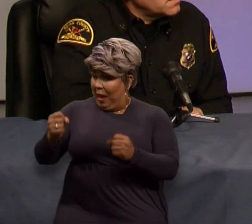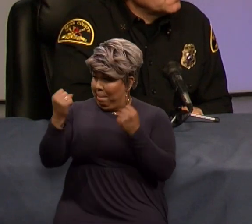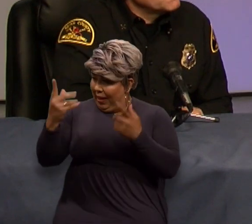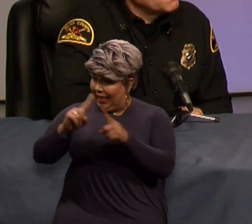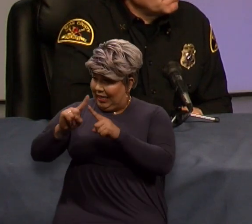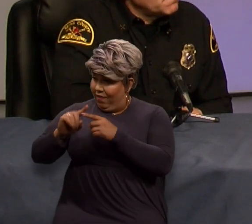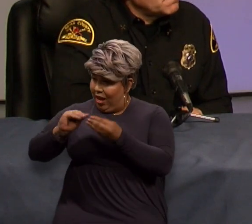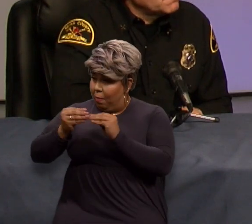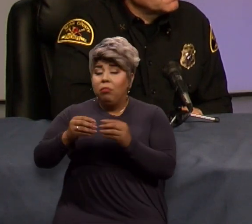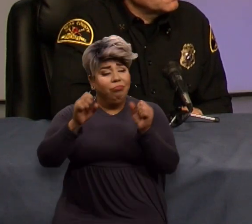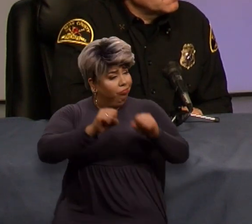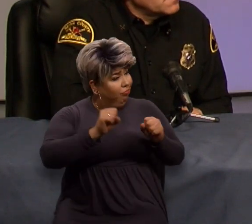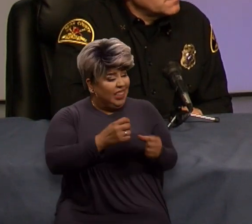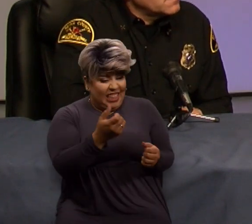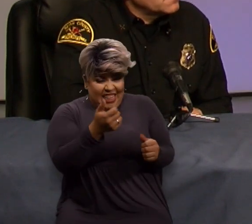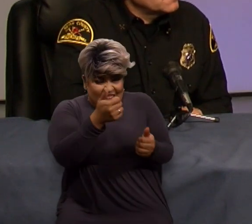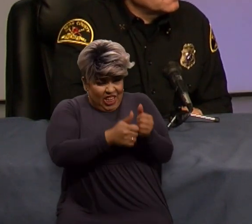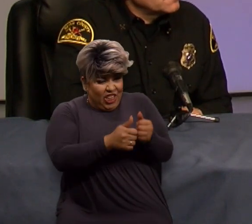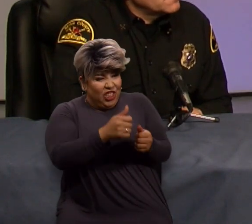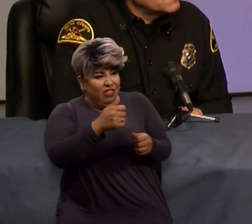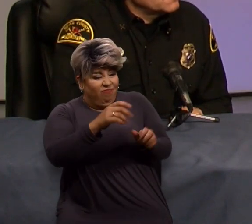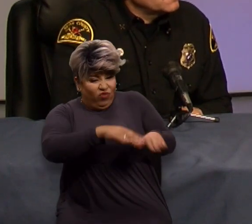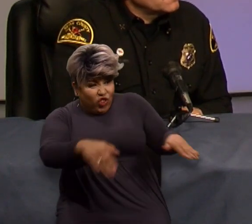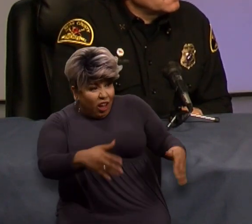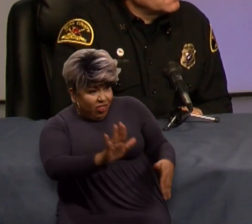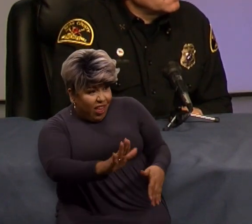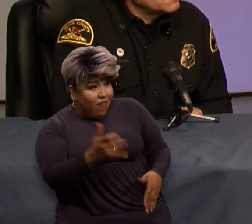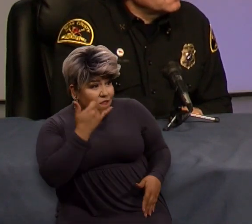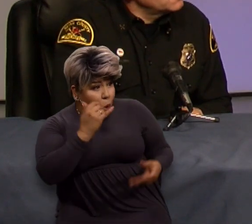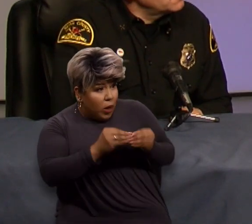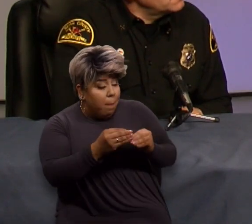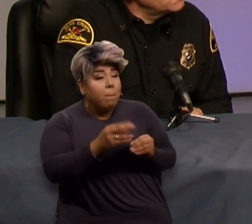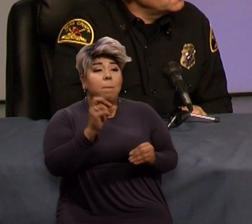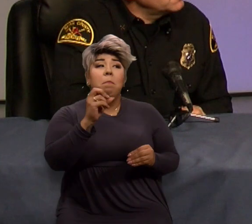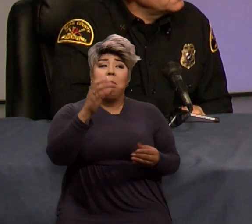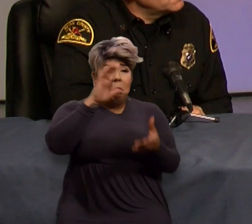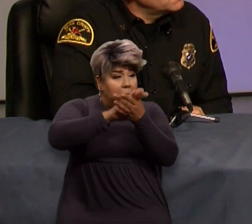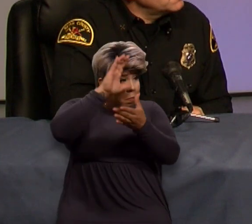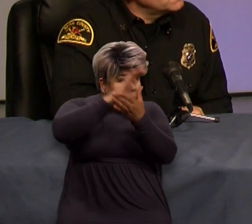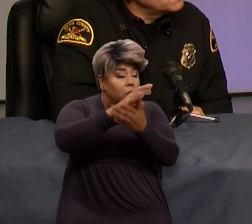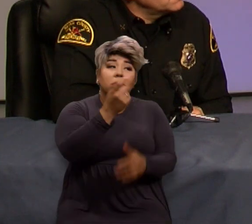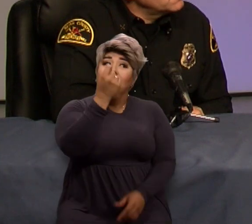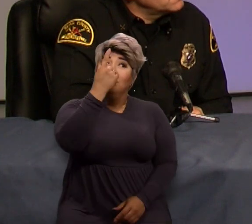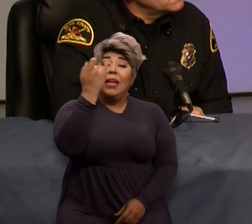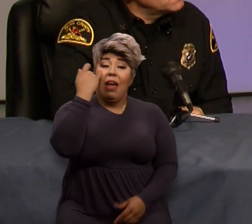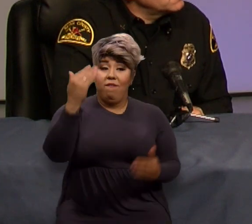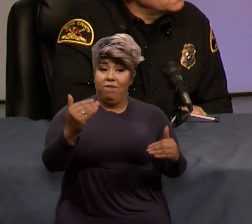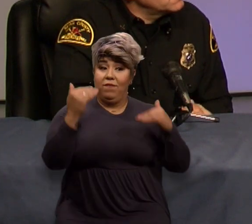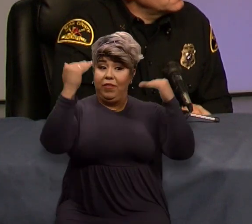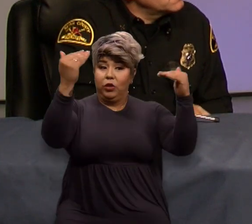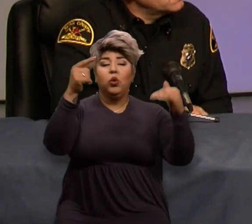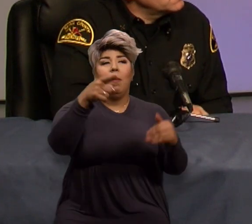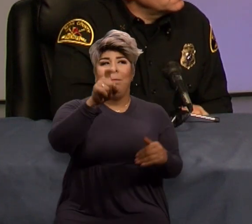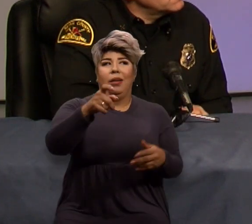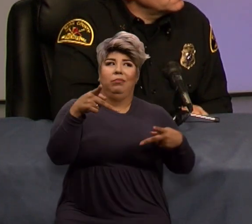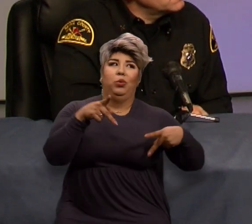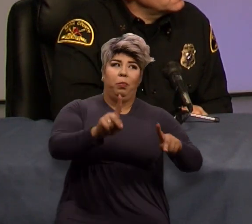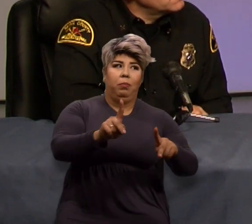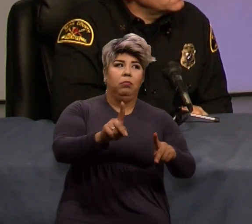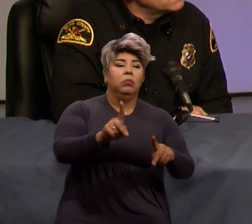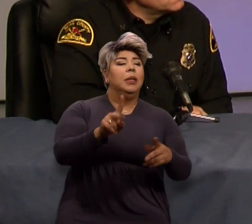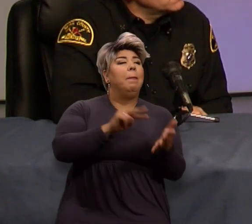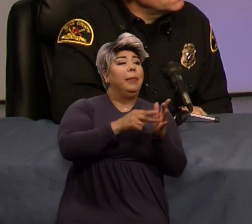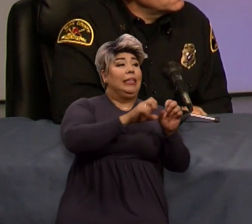Yes. So you can register your children's phone numbers, your husband's. Any adult, though, you have to get consent from them. Okay. And it'll send them either a text message or